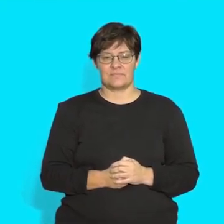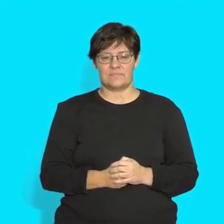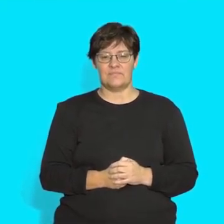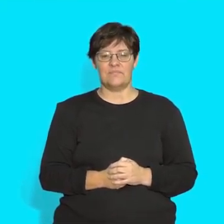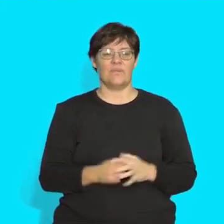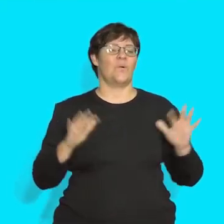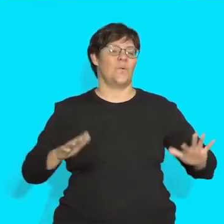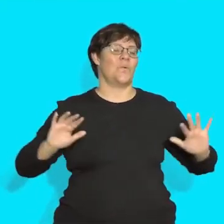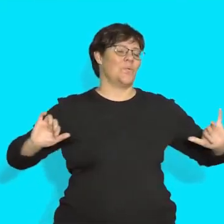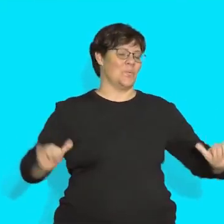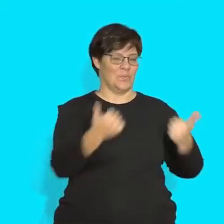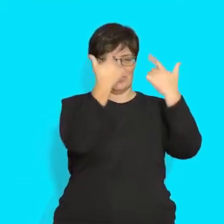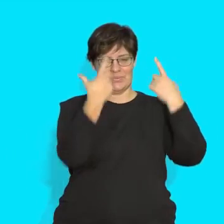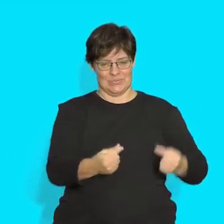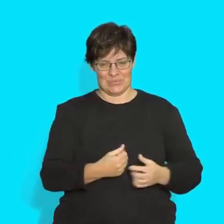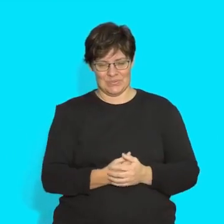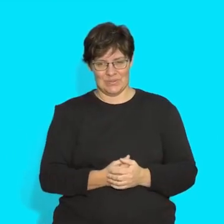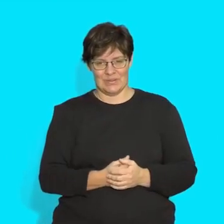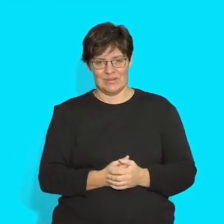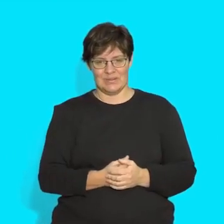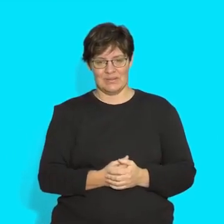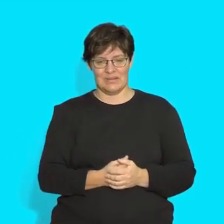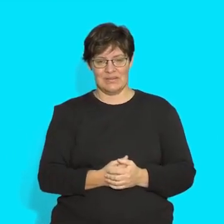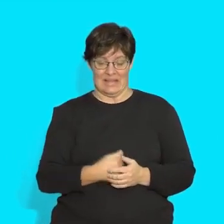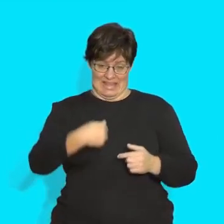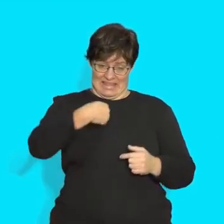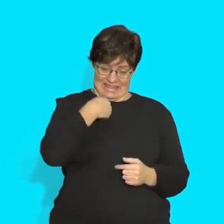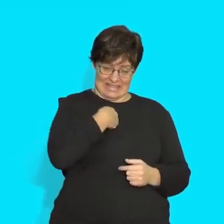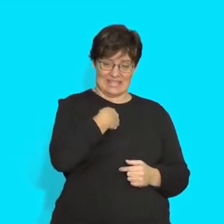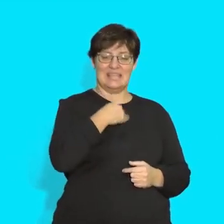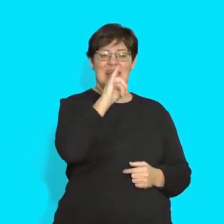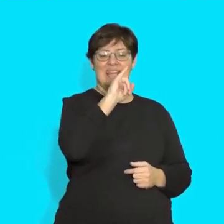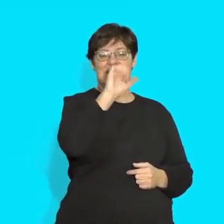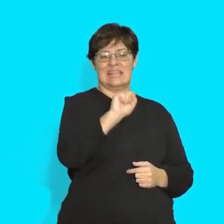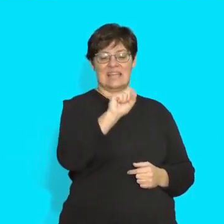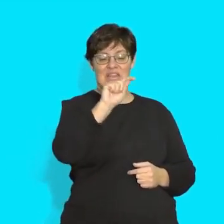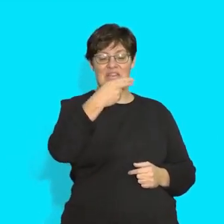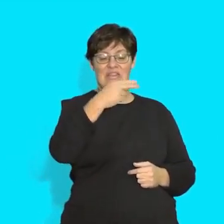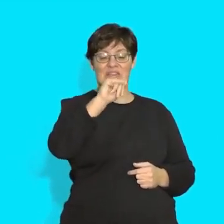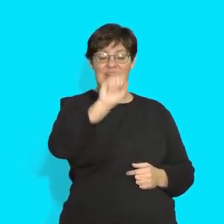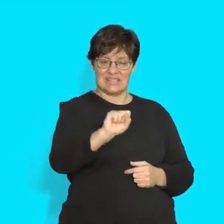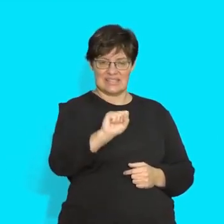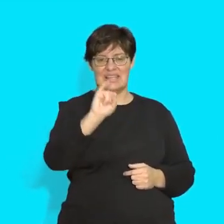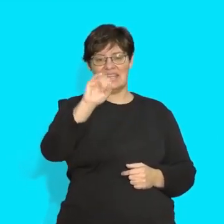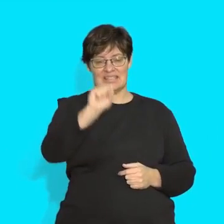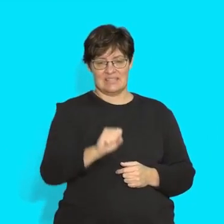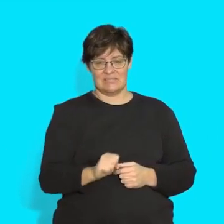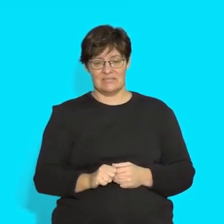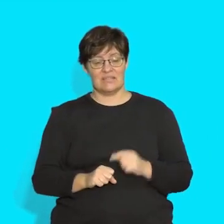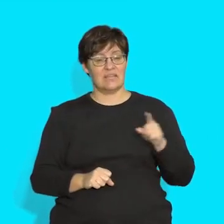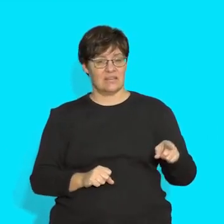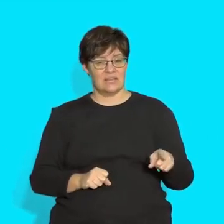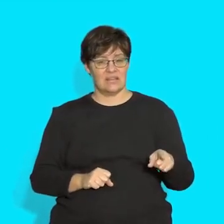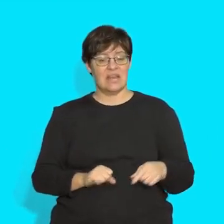Well done. This is my life jacket. Let's check if you remember when to use is,